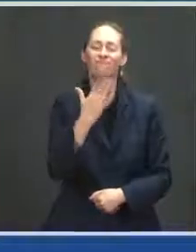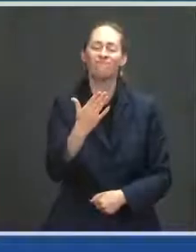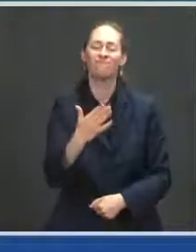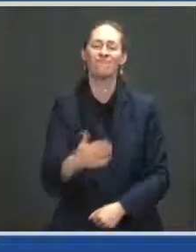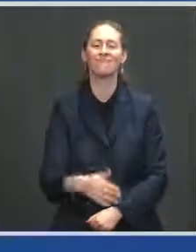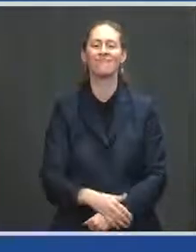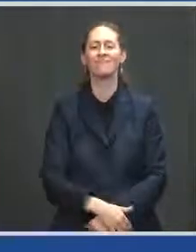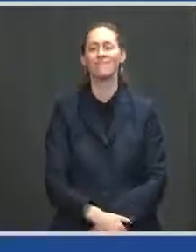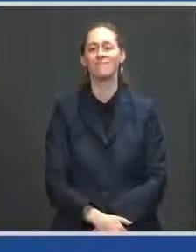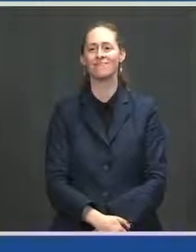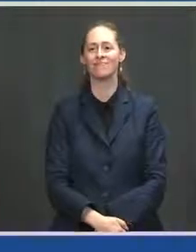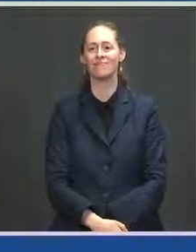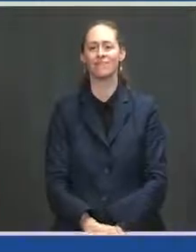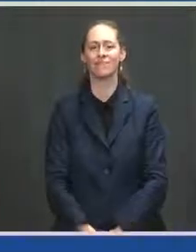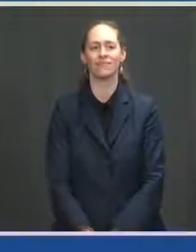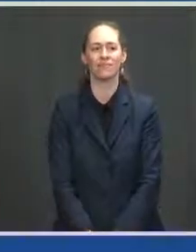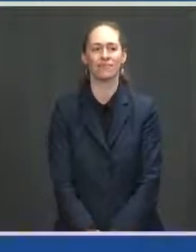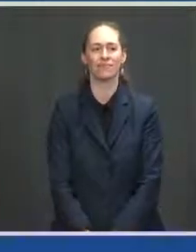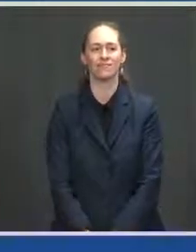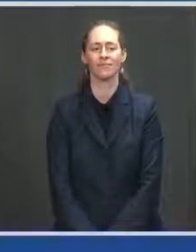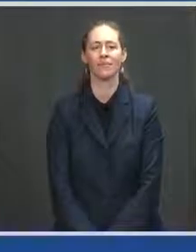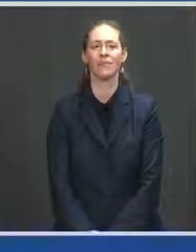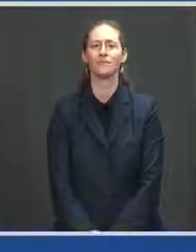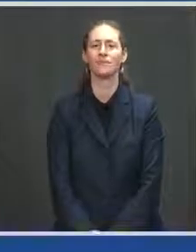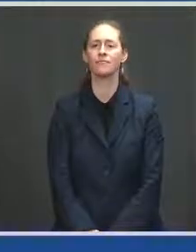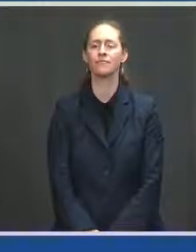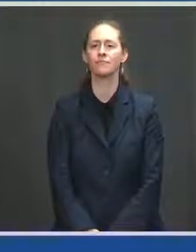you retaliating against Russia for this latest ransomware attack?